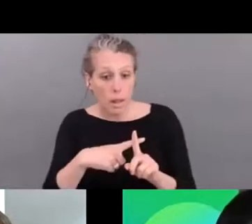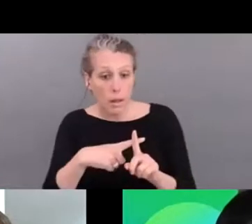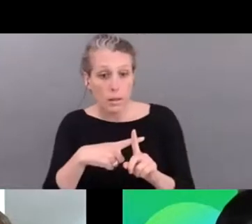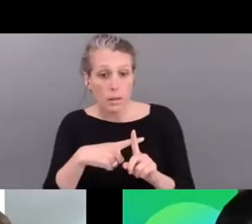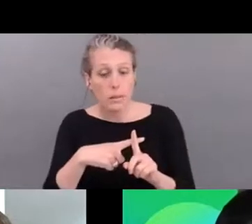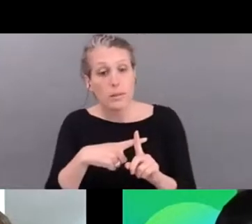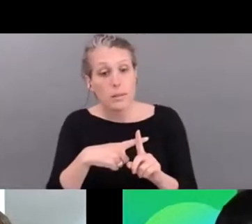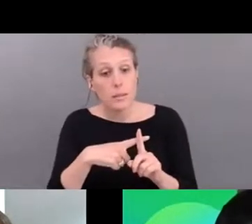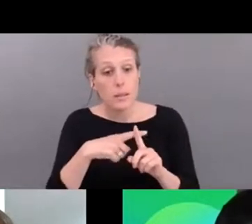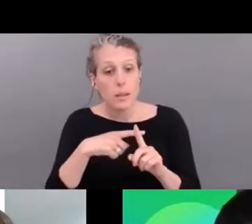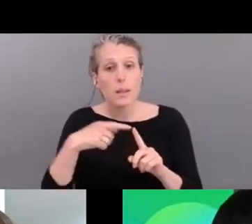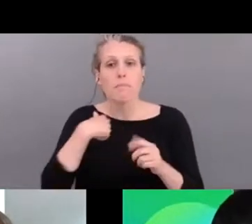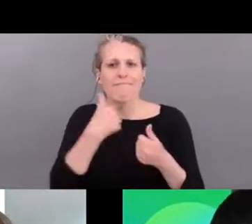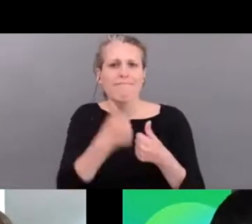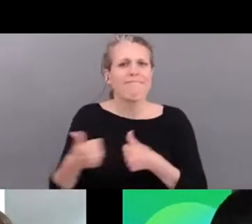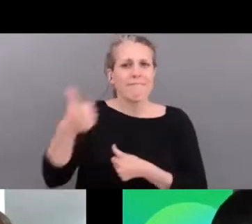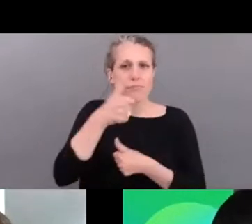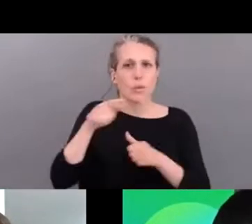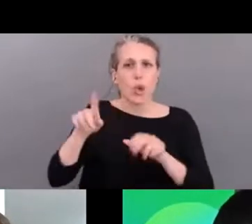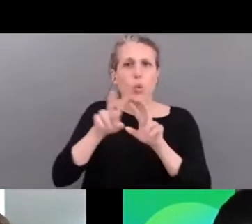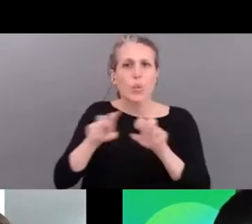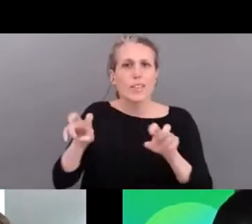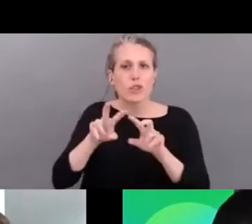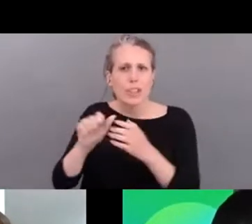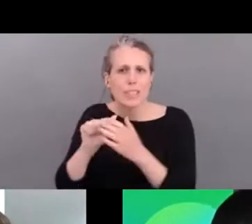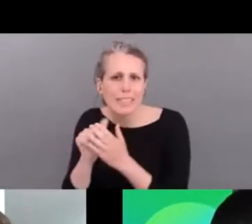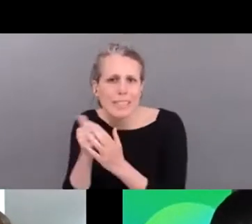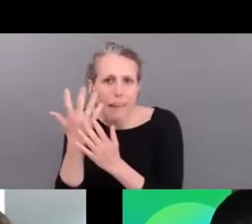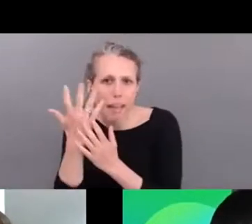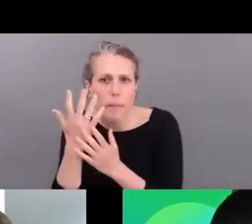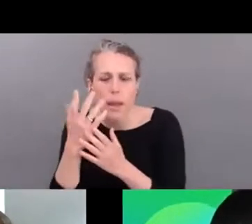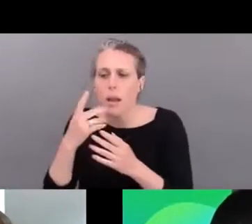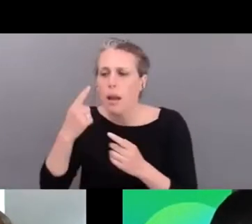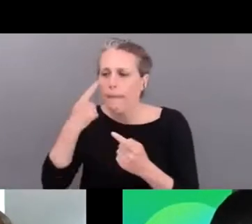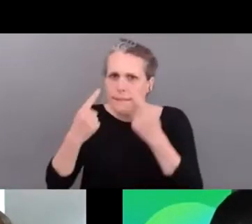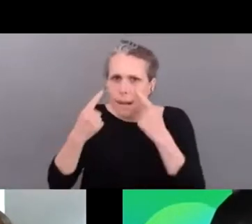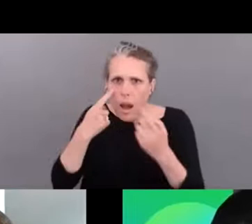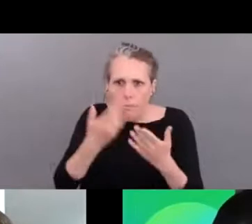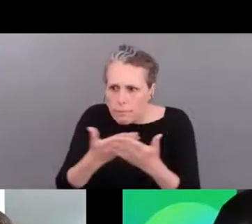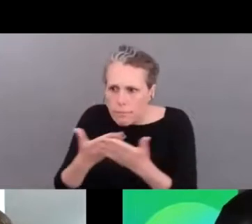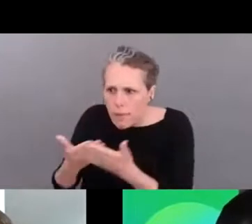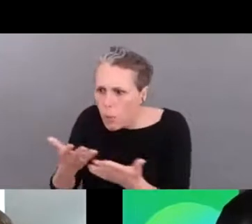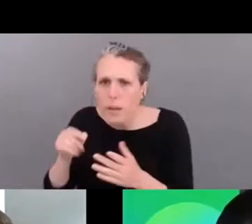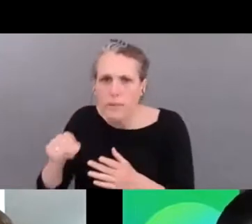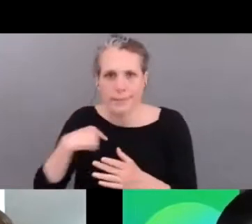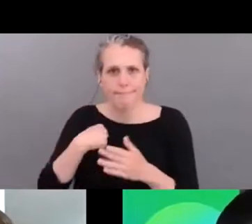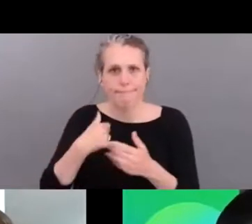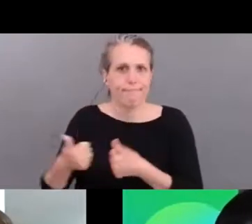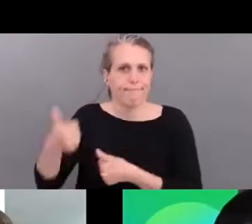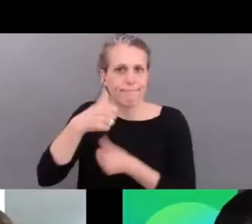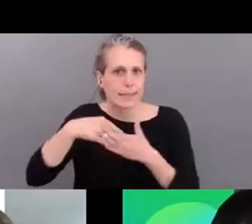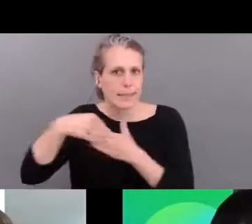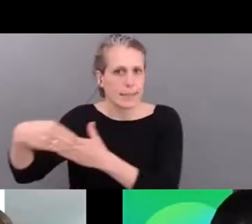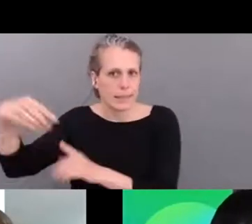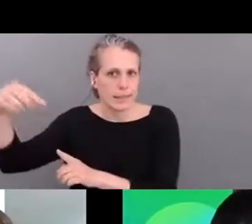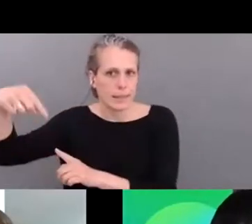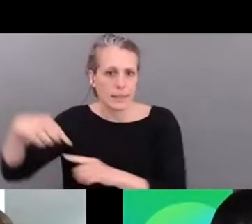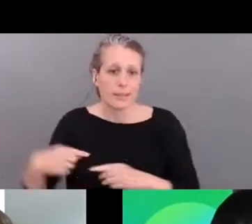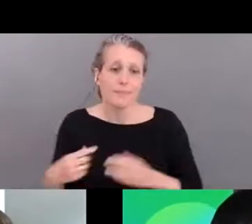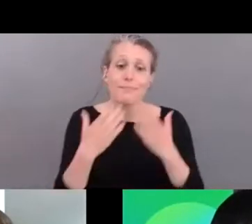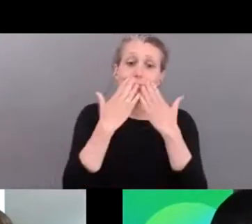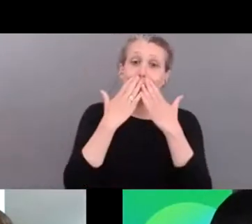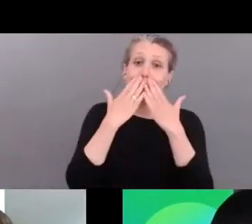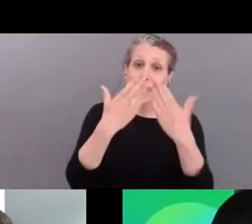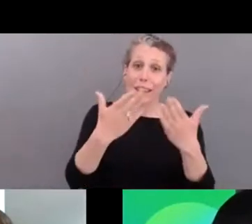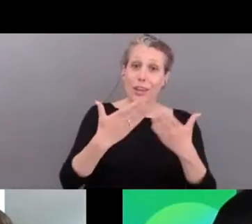development and to the research outcomes that we uh had in this project so thank you very much again for the